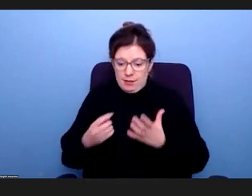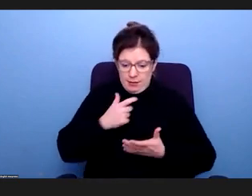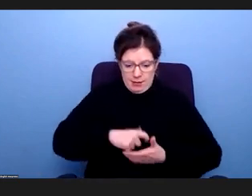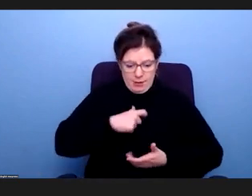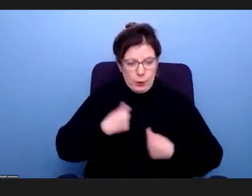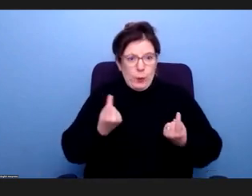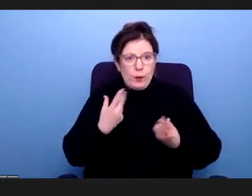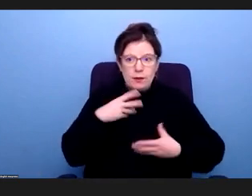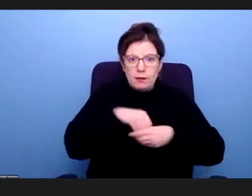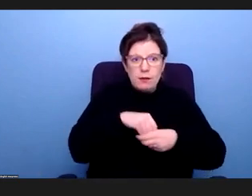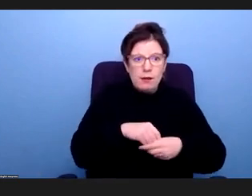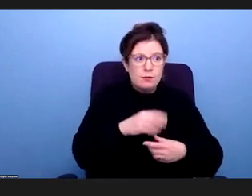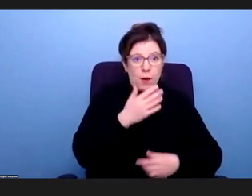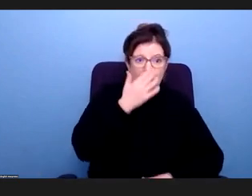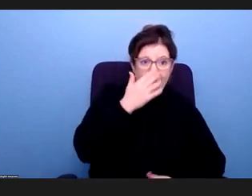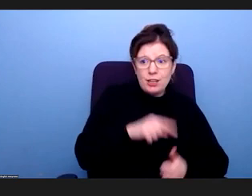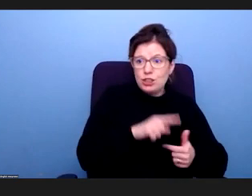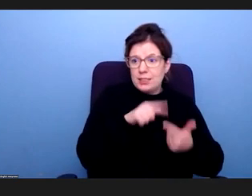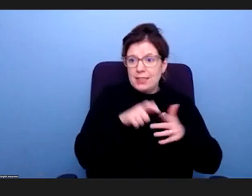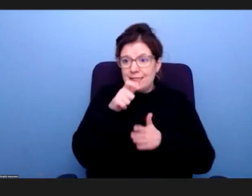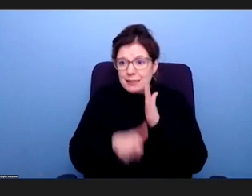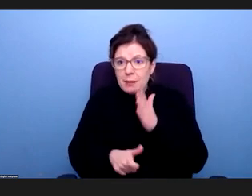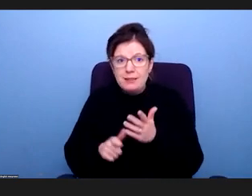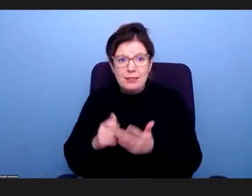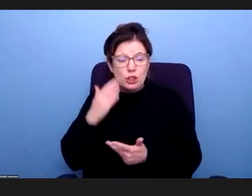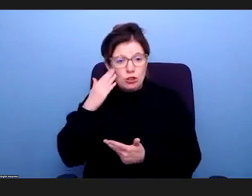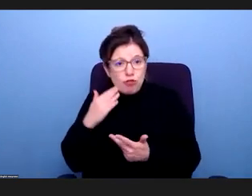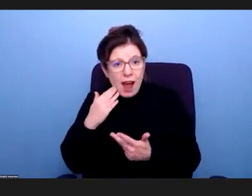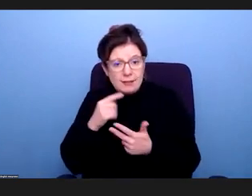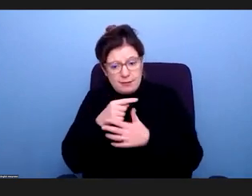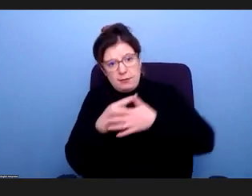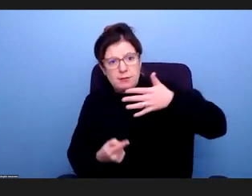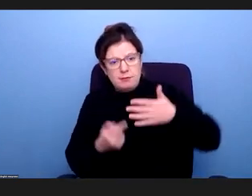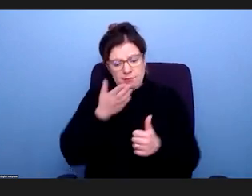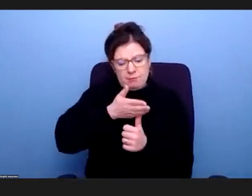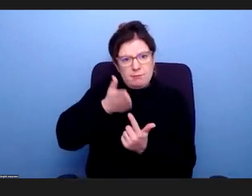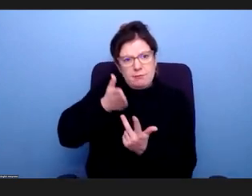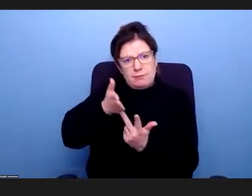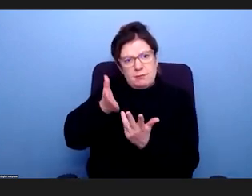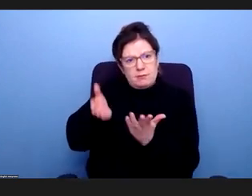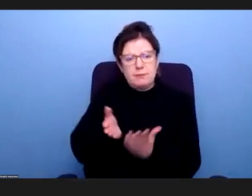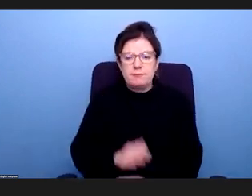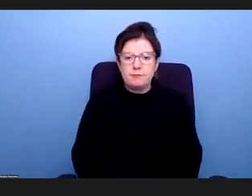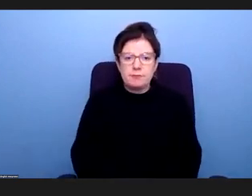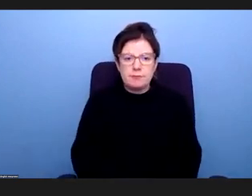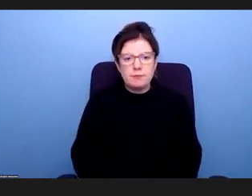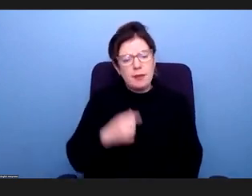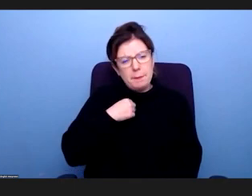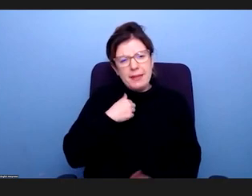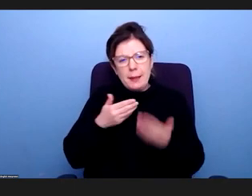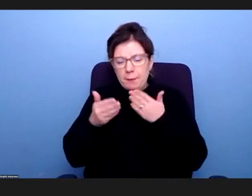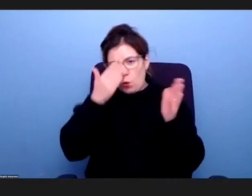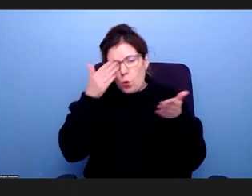disability also and race. So I'm particularly interested in older disabled